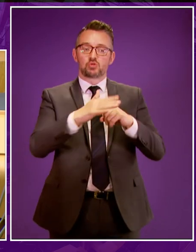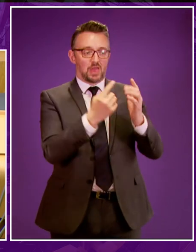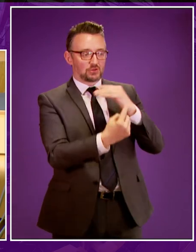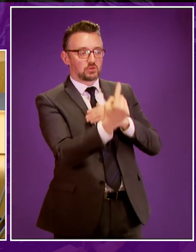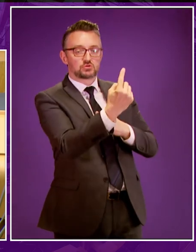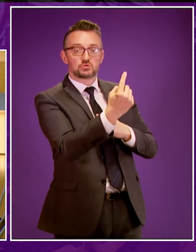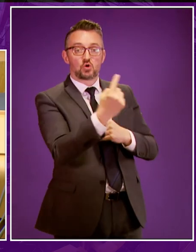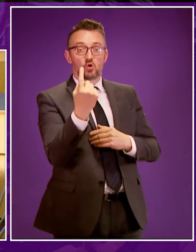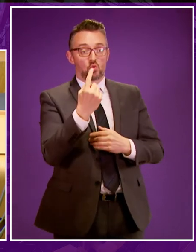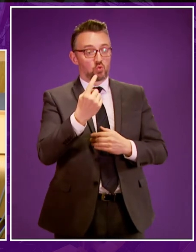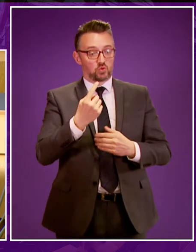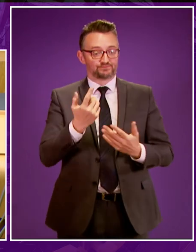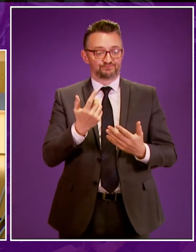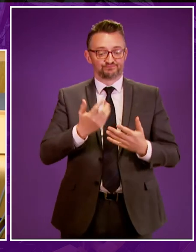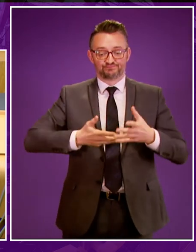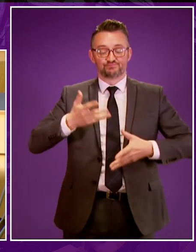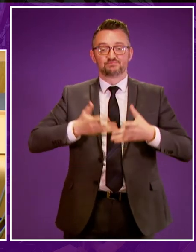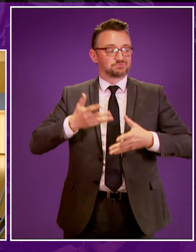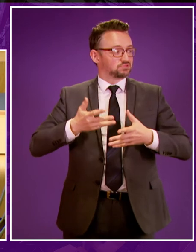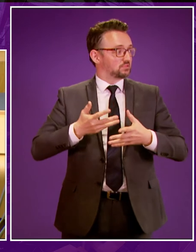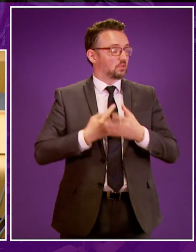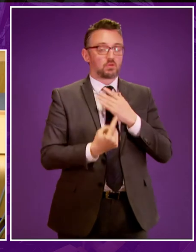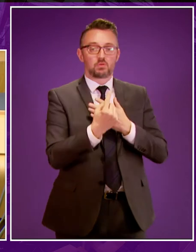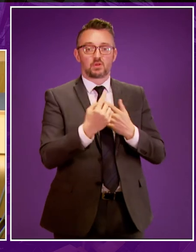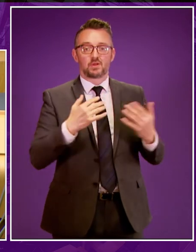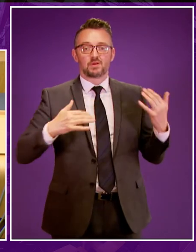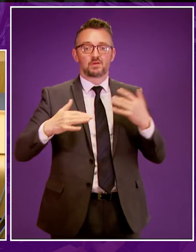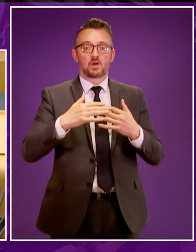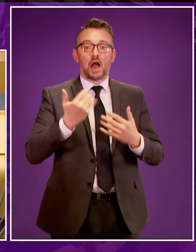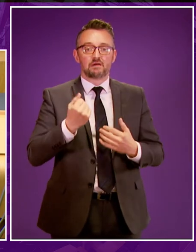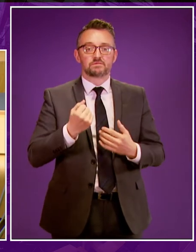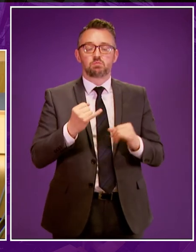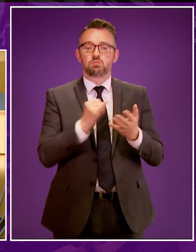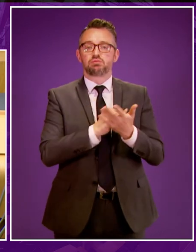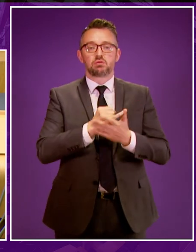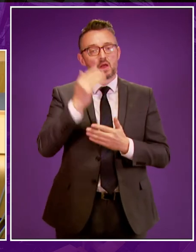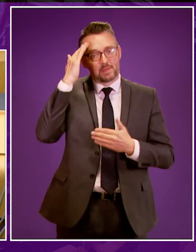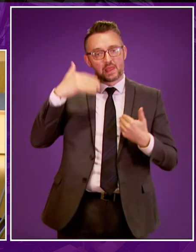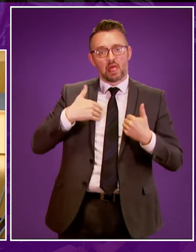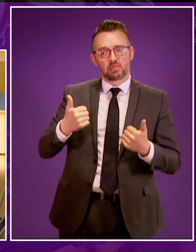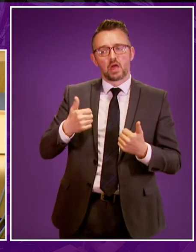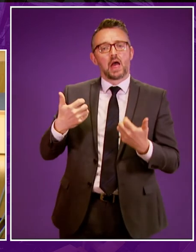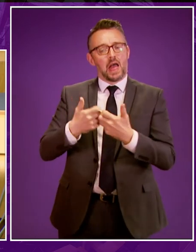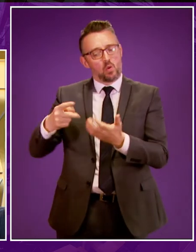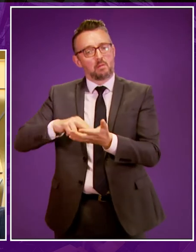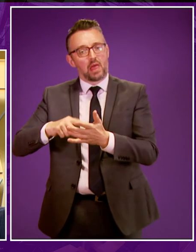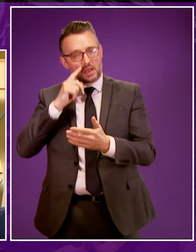BSL users are disproportionately affected by poor mental health how will the plan address this?